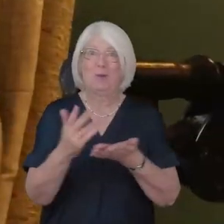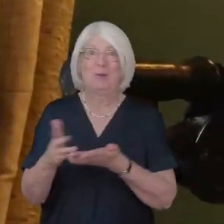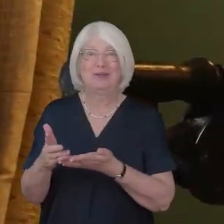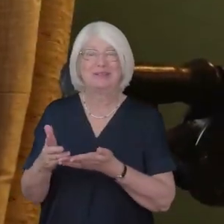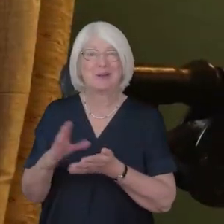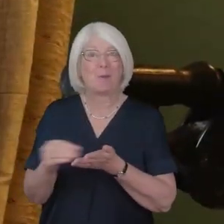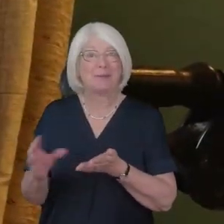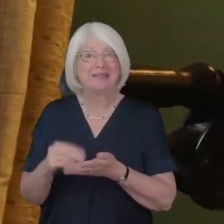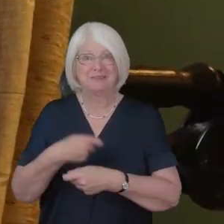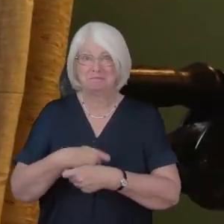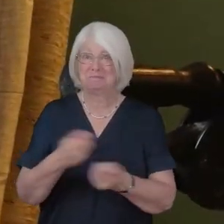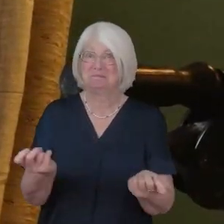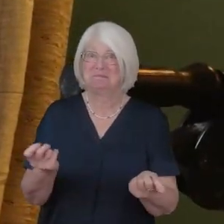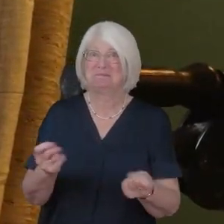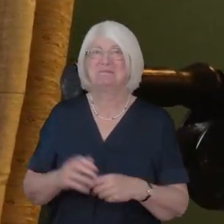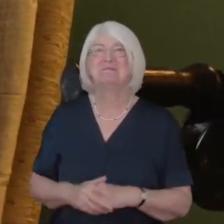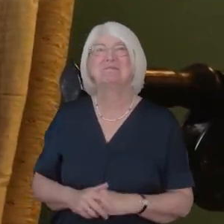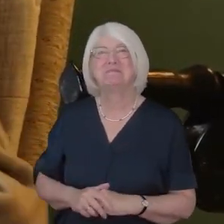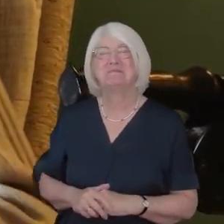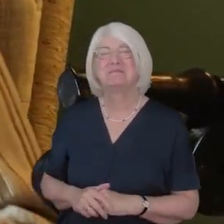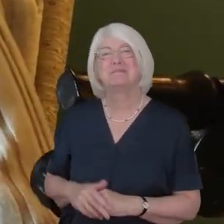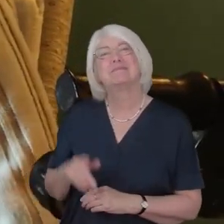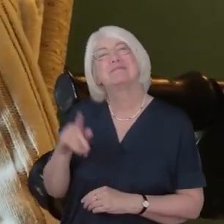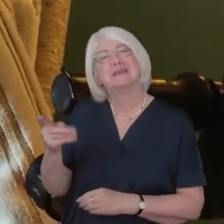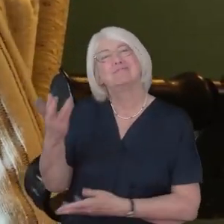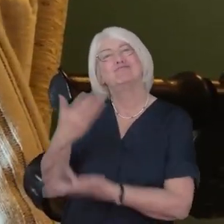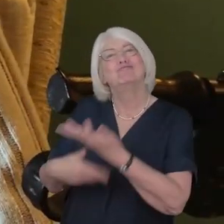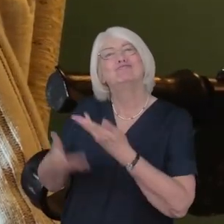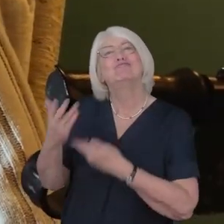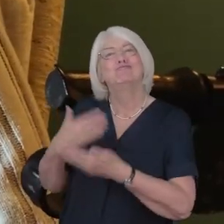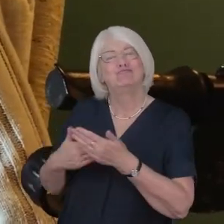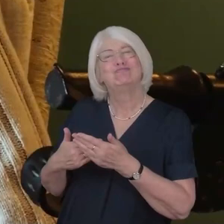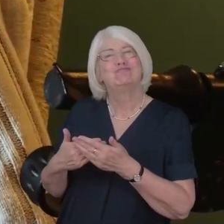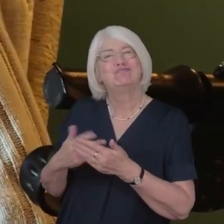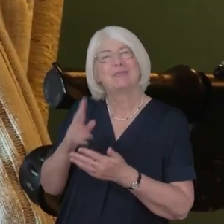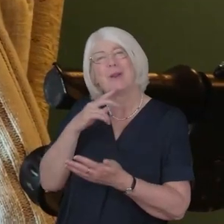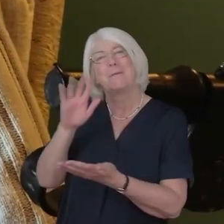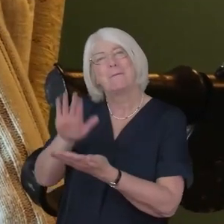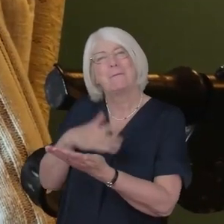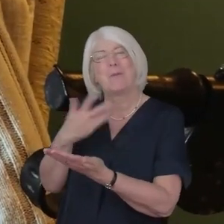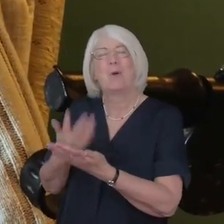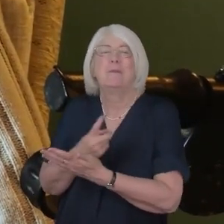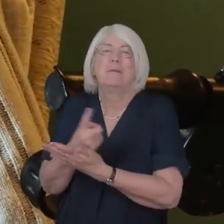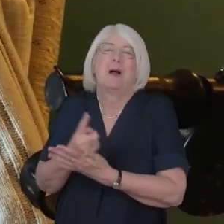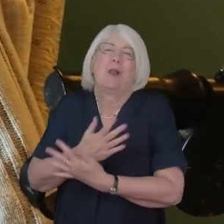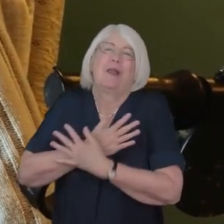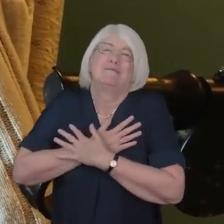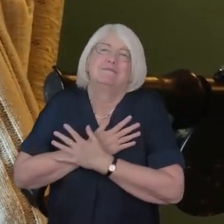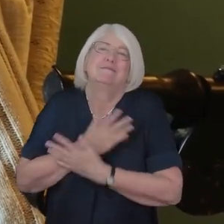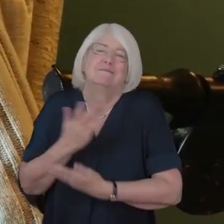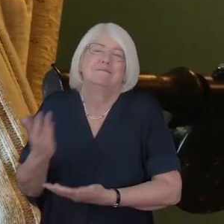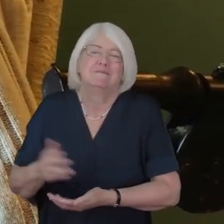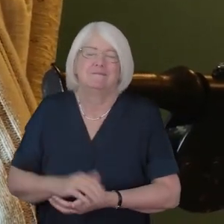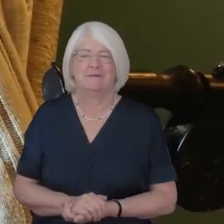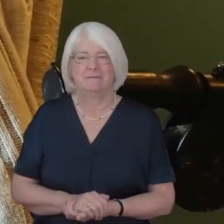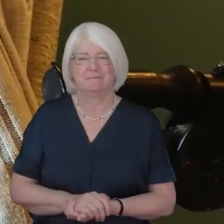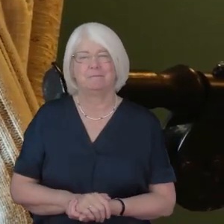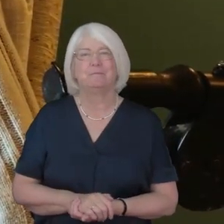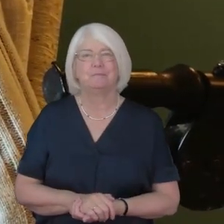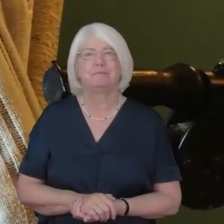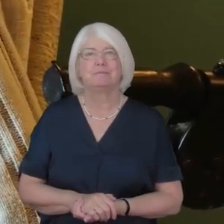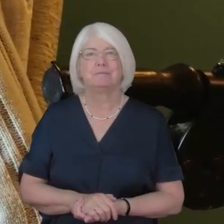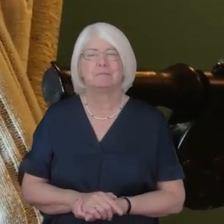Here he is reciting a wry poem of his about love The argument against